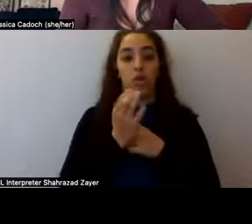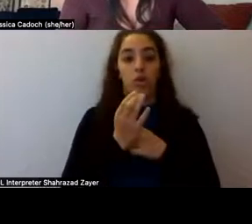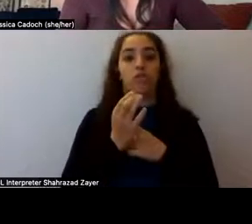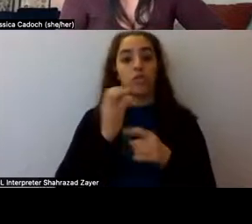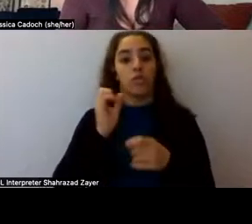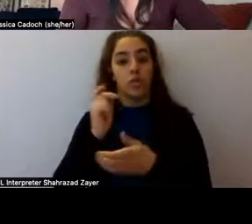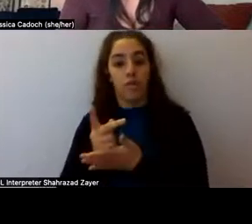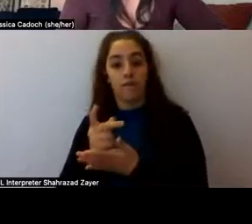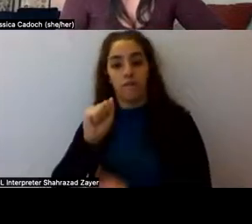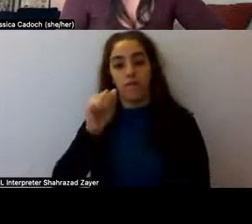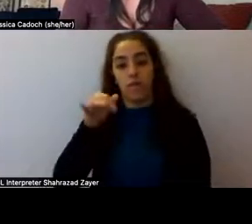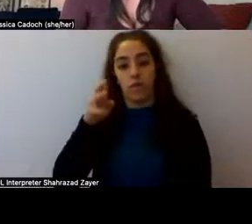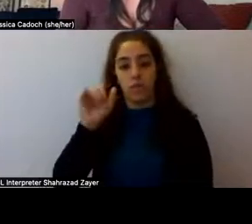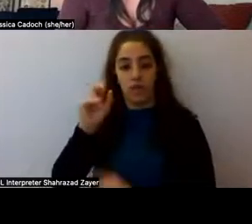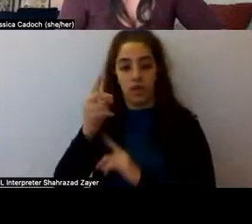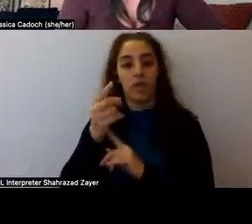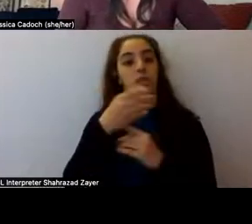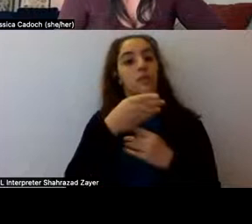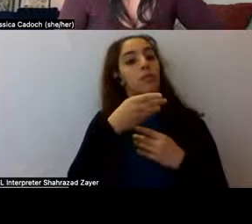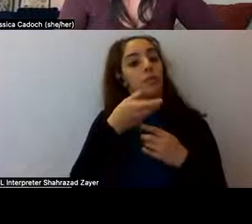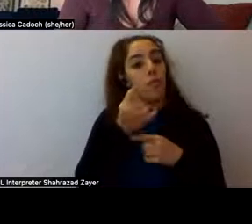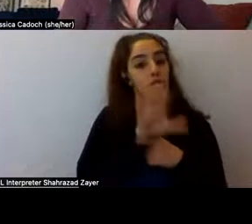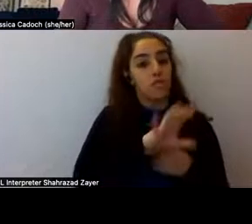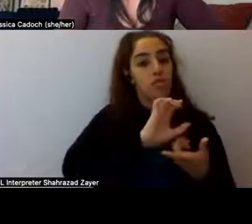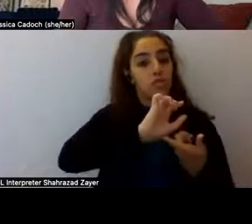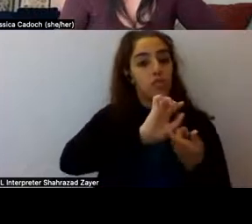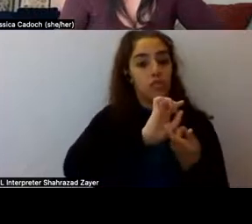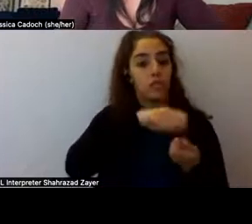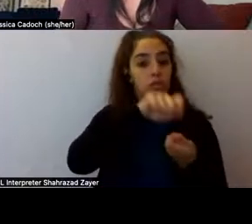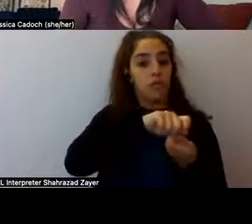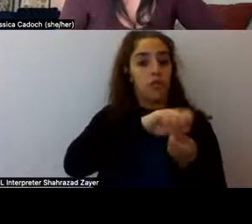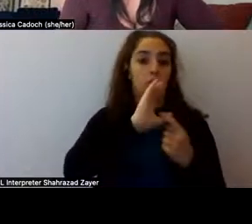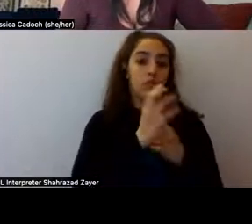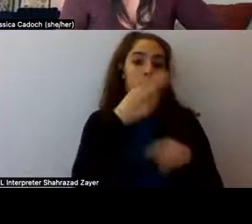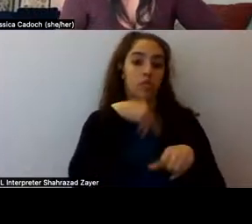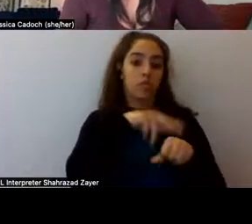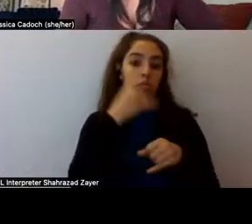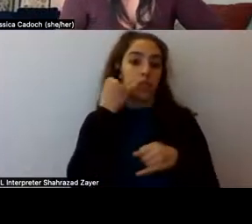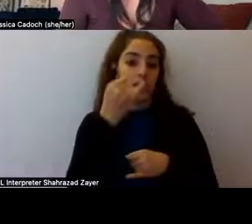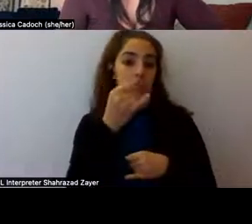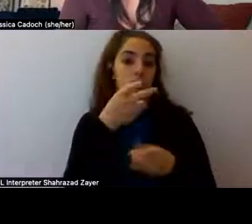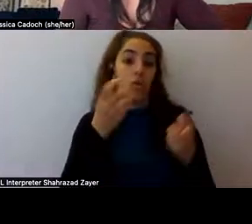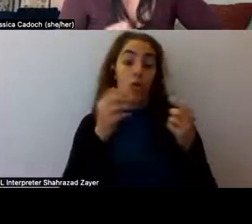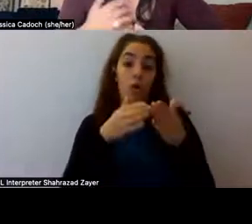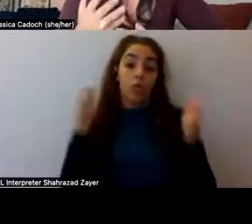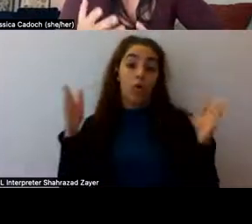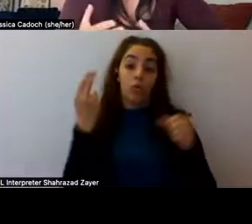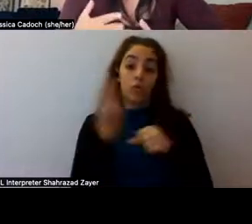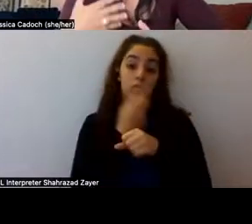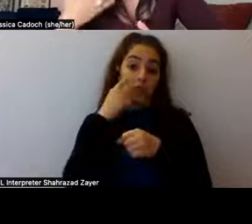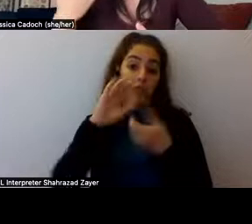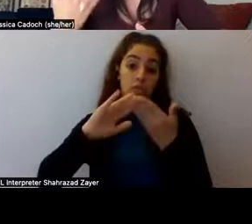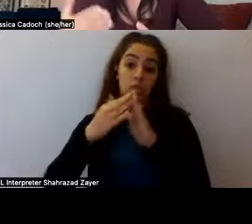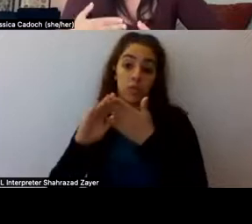reinforcing certain cultural ideals. overall, it was used for the communal good. Um, and so, you know,